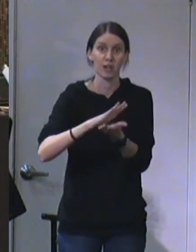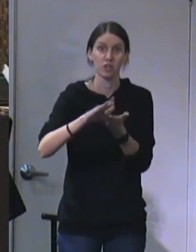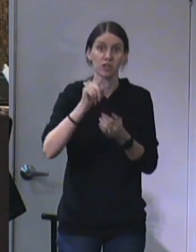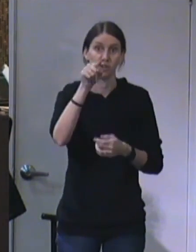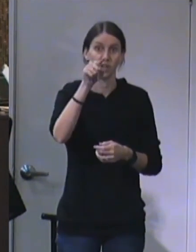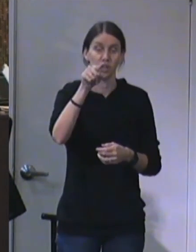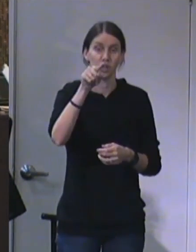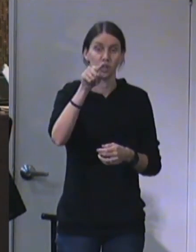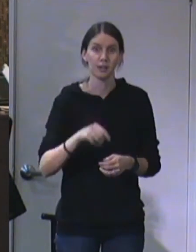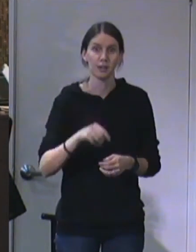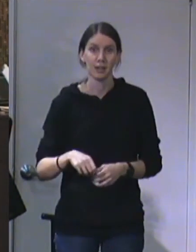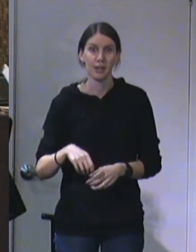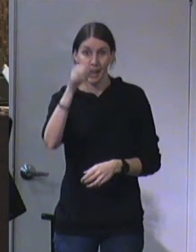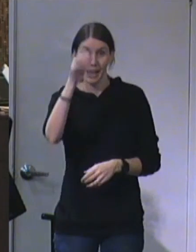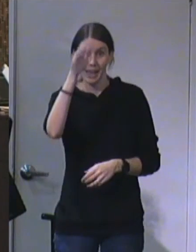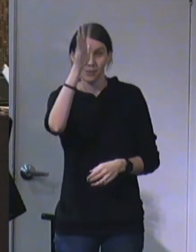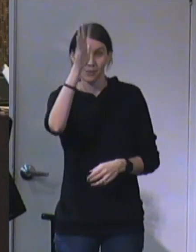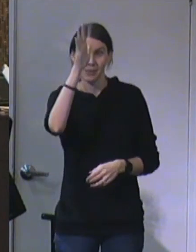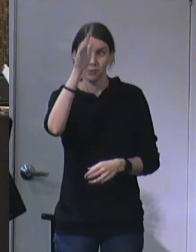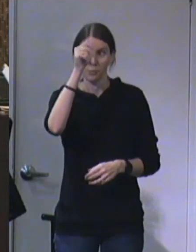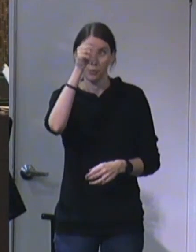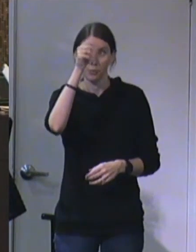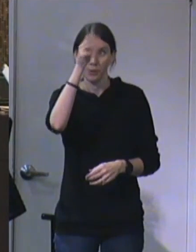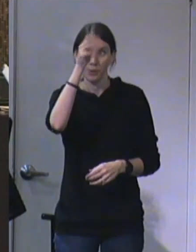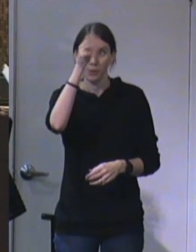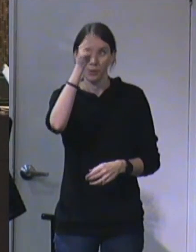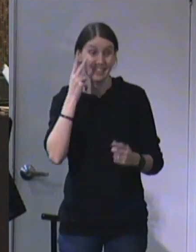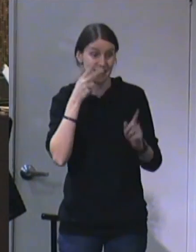heaven, so when my father looks at you, he sees me.